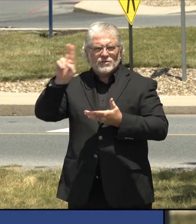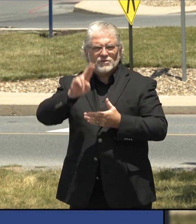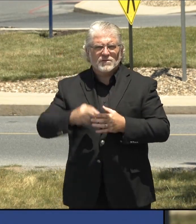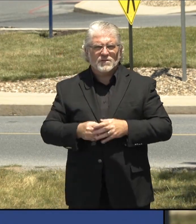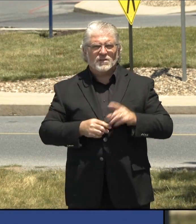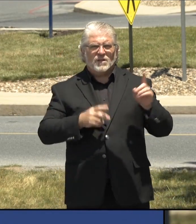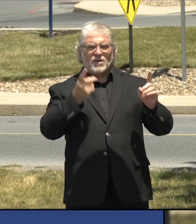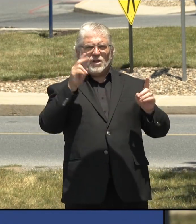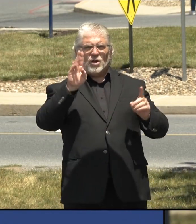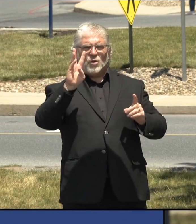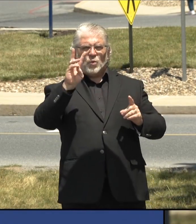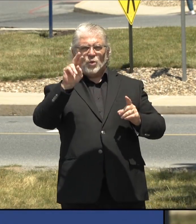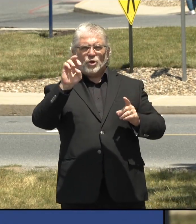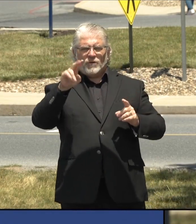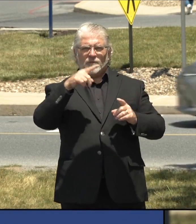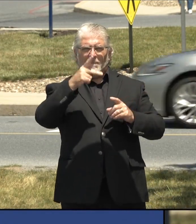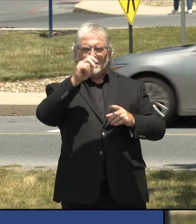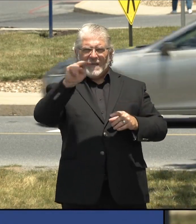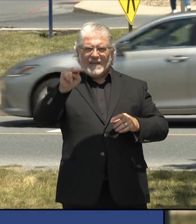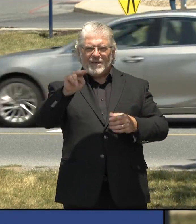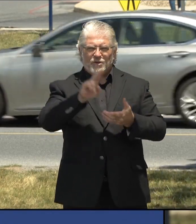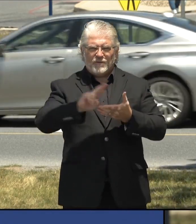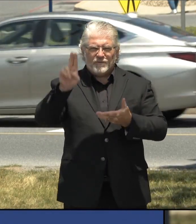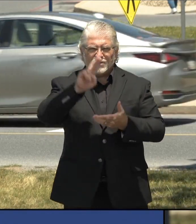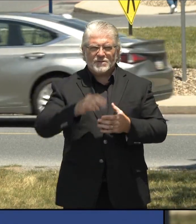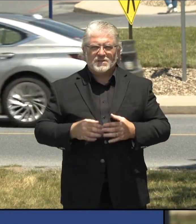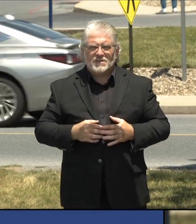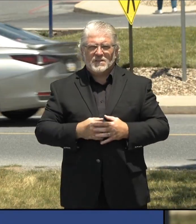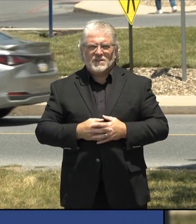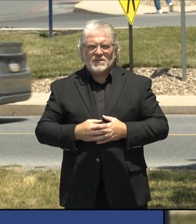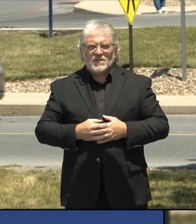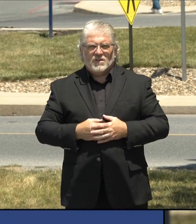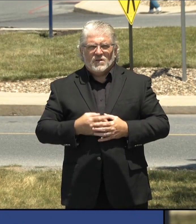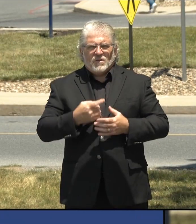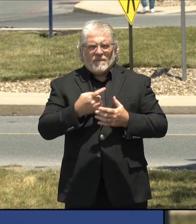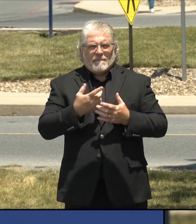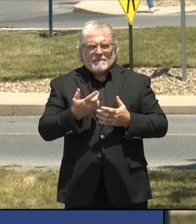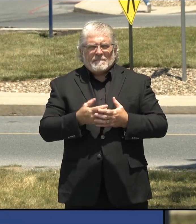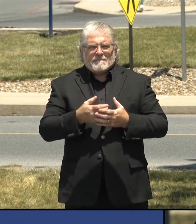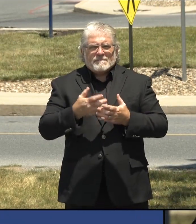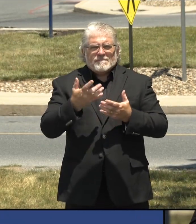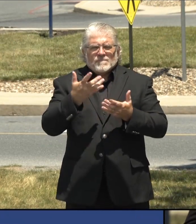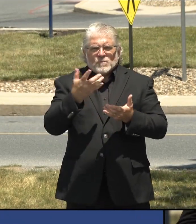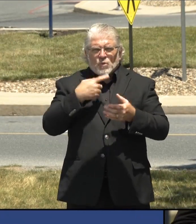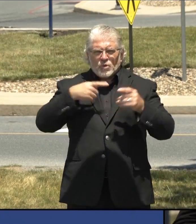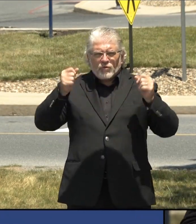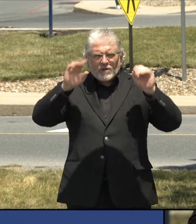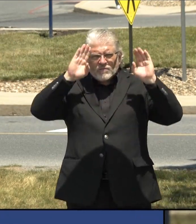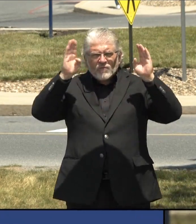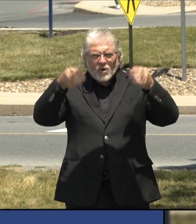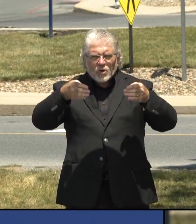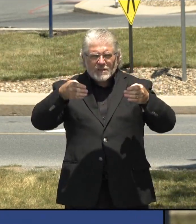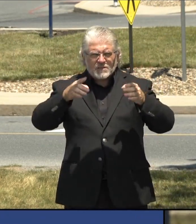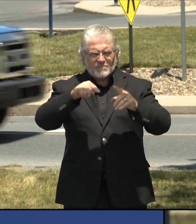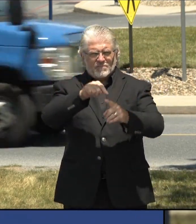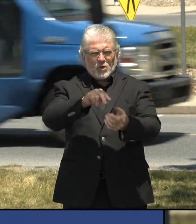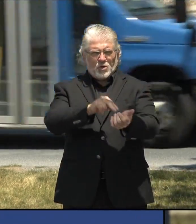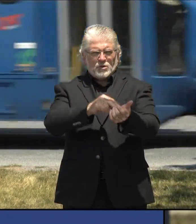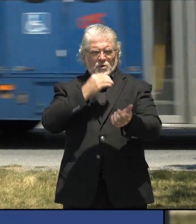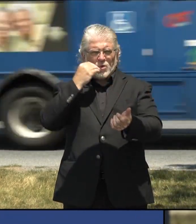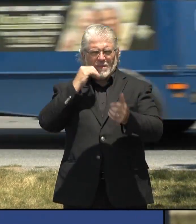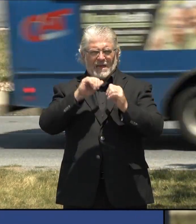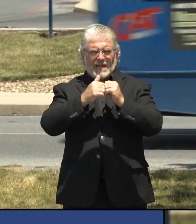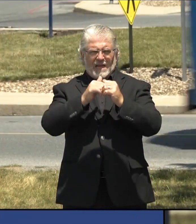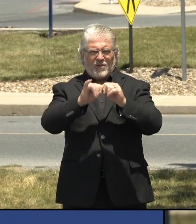is directly correlated to the prevalence of COVID-19 in the county where it's located. And so unfortunately it was extremely